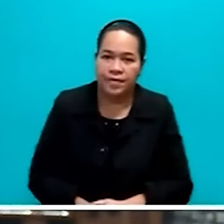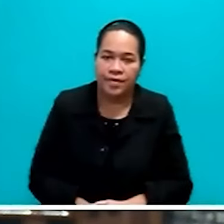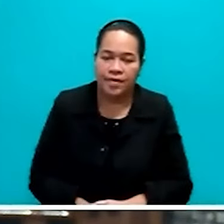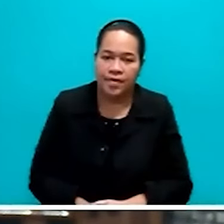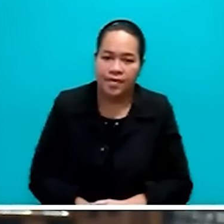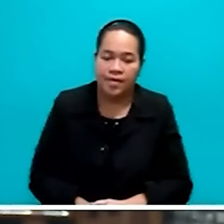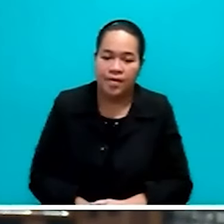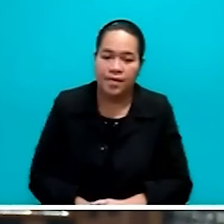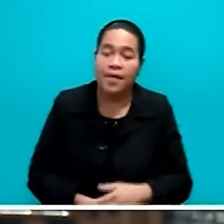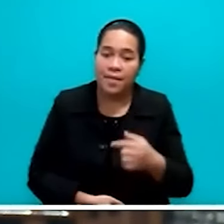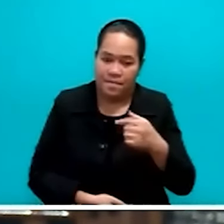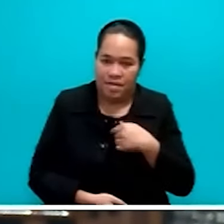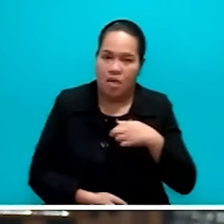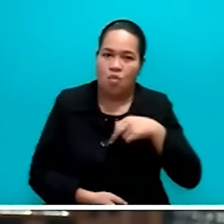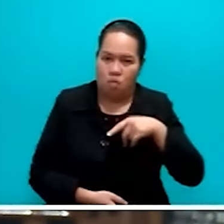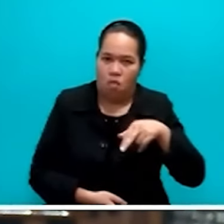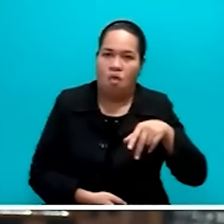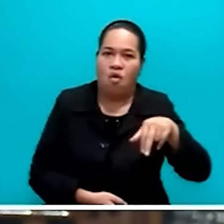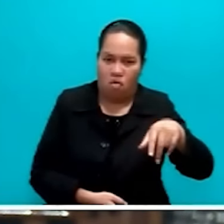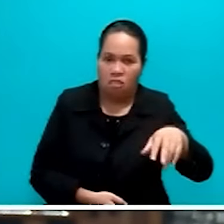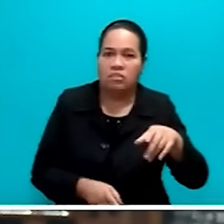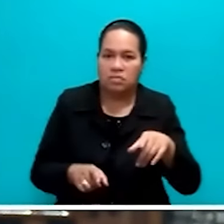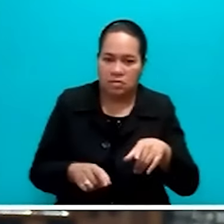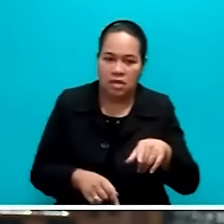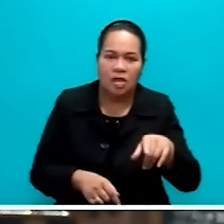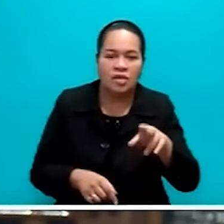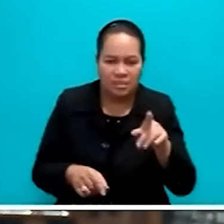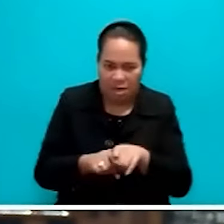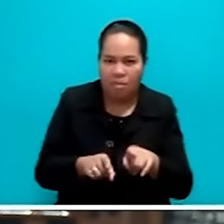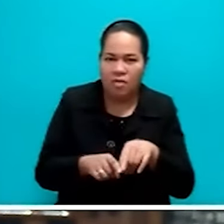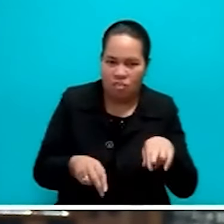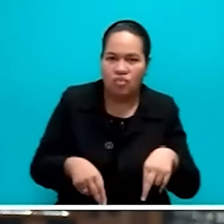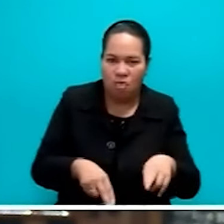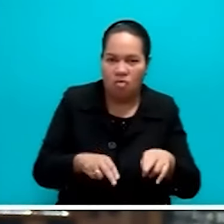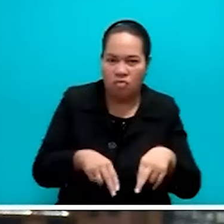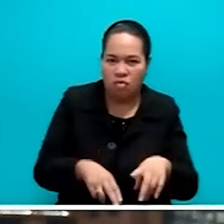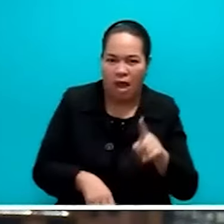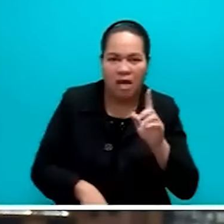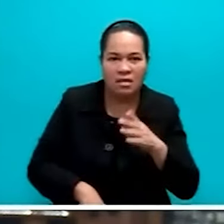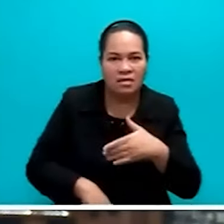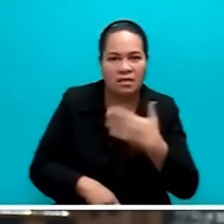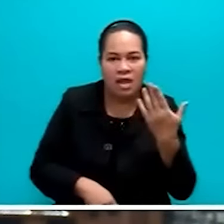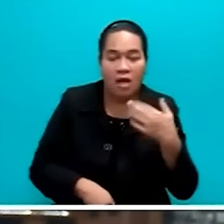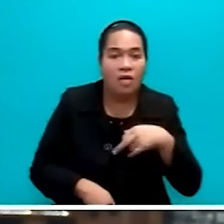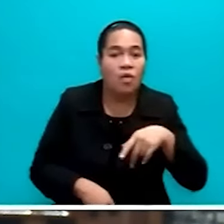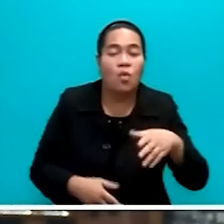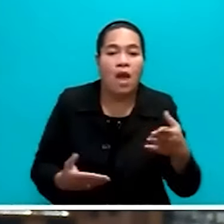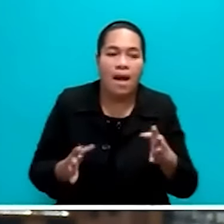Mr. walked almost one whole day to get to the road, Mr. Speaker, sir, when I was going to Bukalibu.